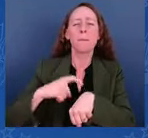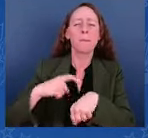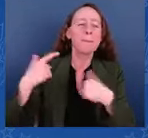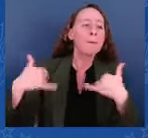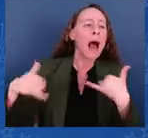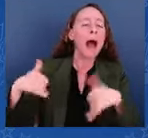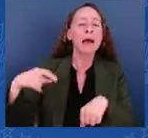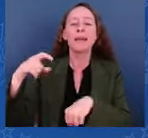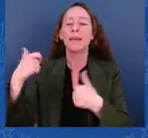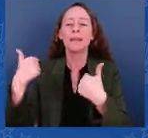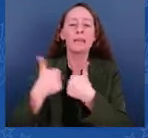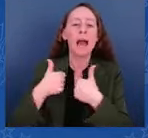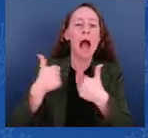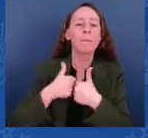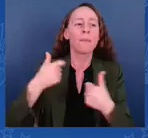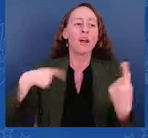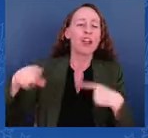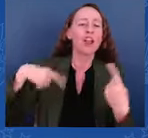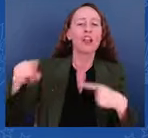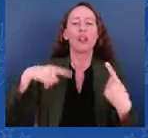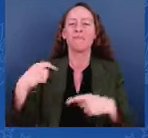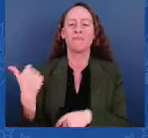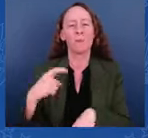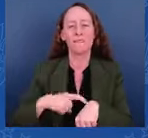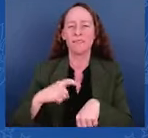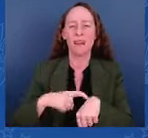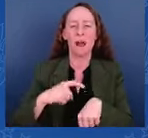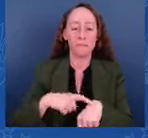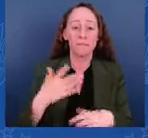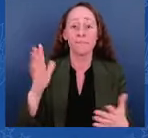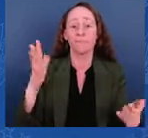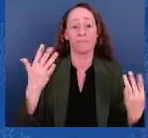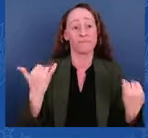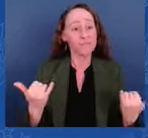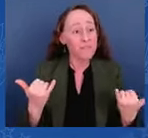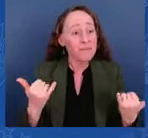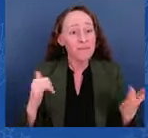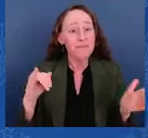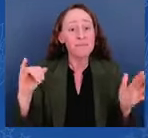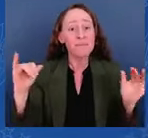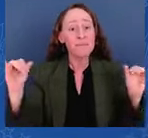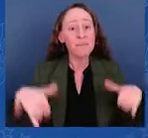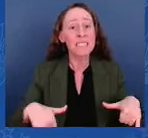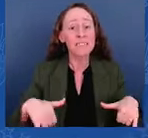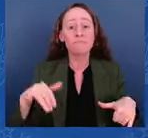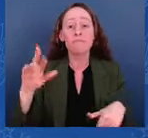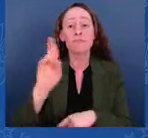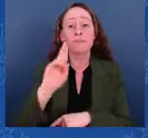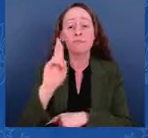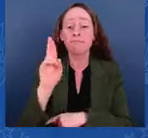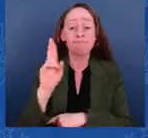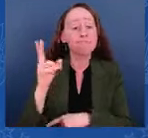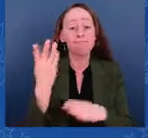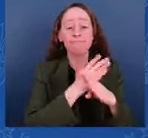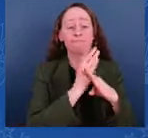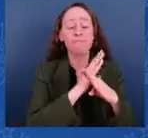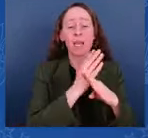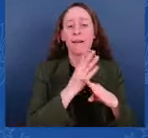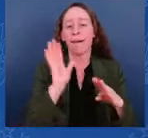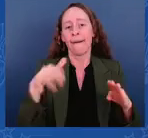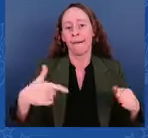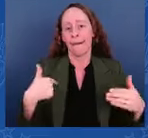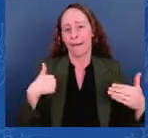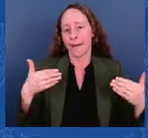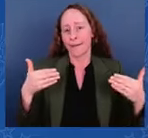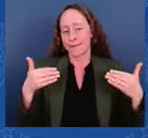I'm moving past Republican obstruction and using the executive authorities available to me as President to do what I can on my own to